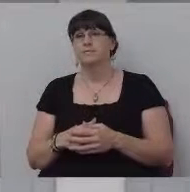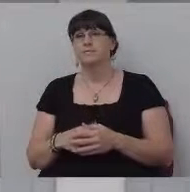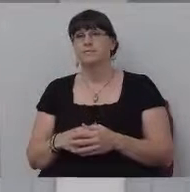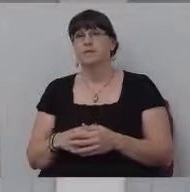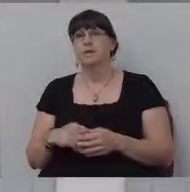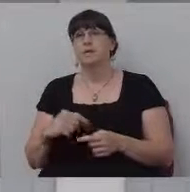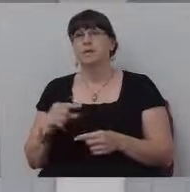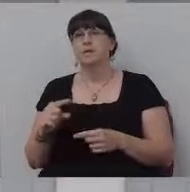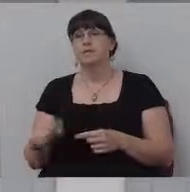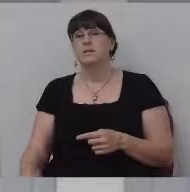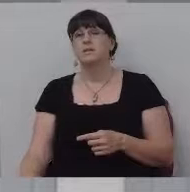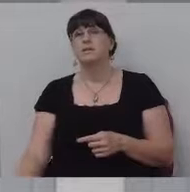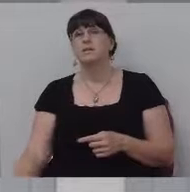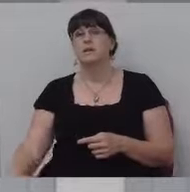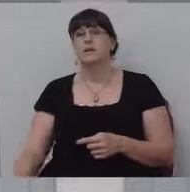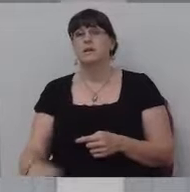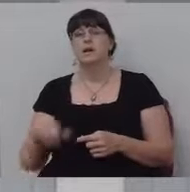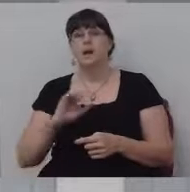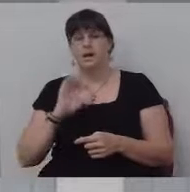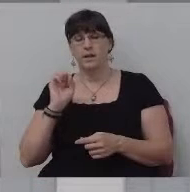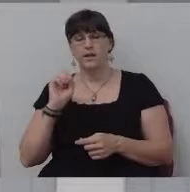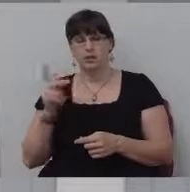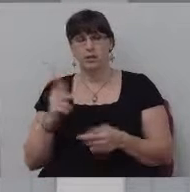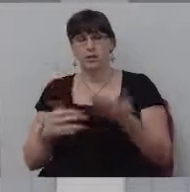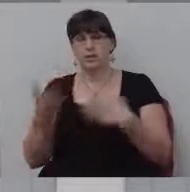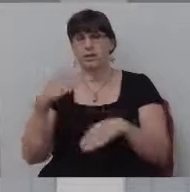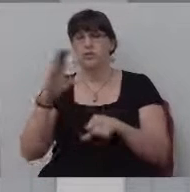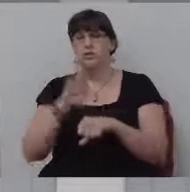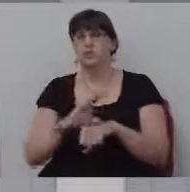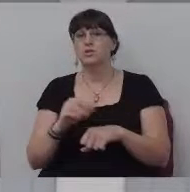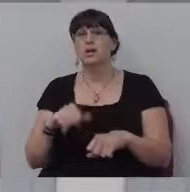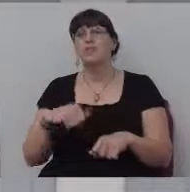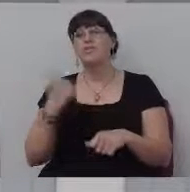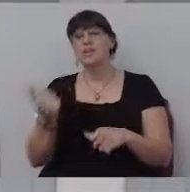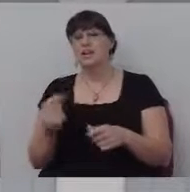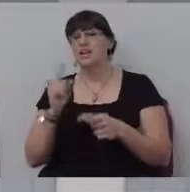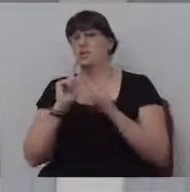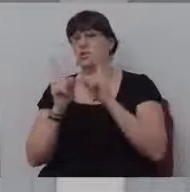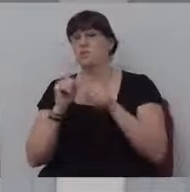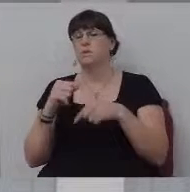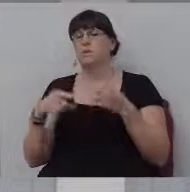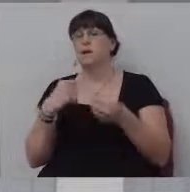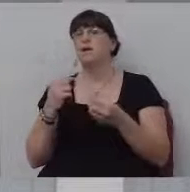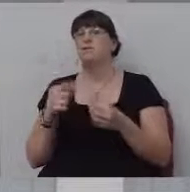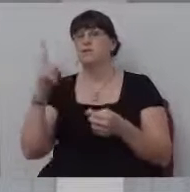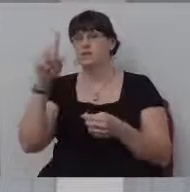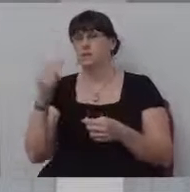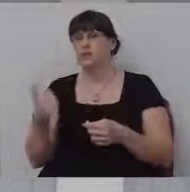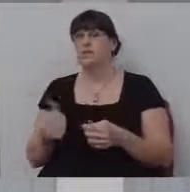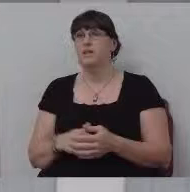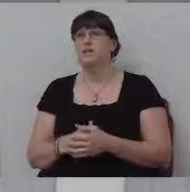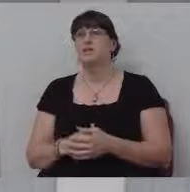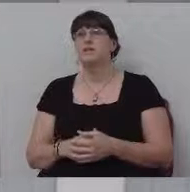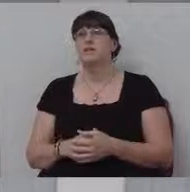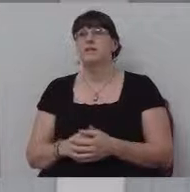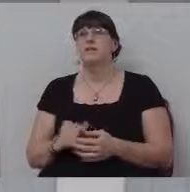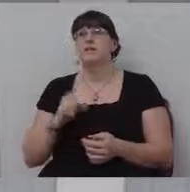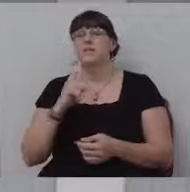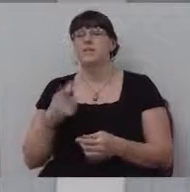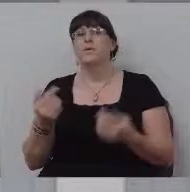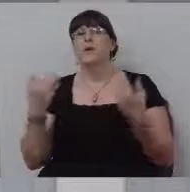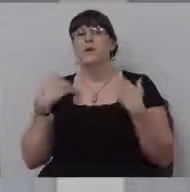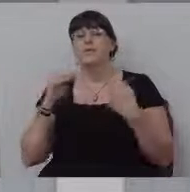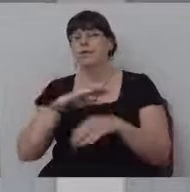agreed to come to church, and then he told me about tithing. So, I'm like, I am working, I'm working on a job, and I've got all these other guys that I, you know,